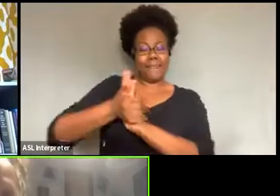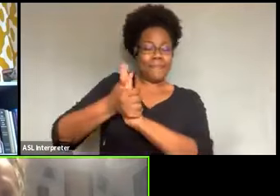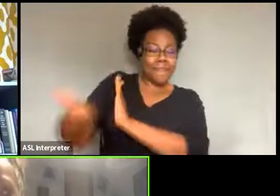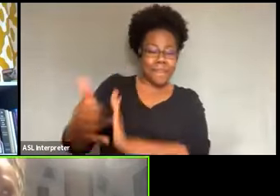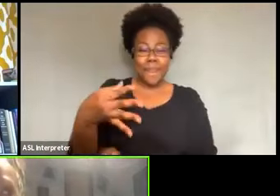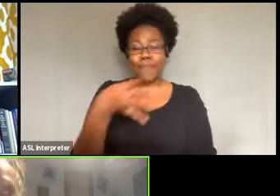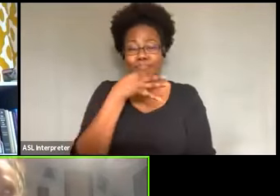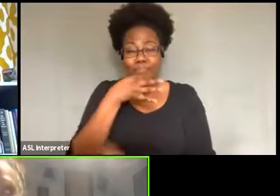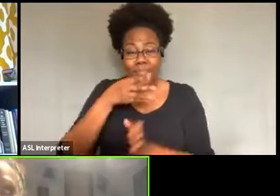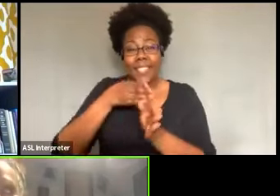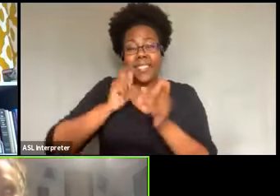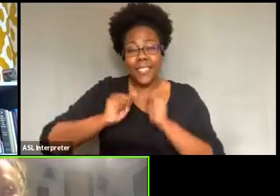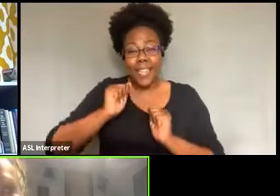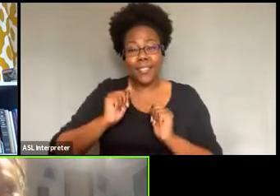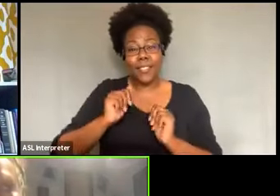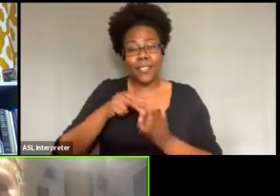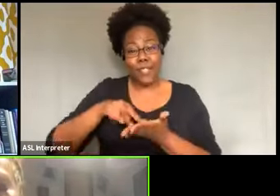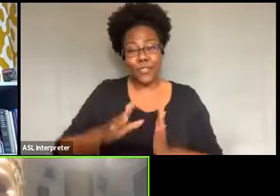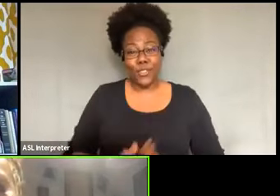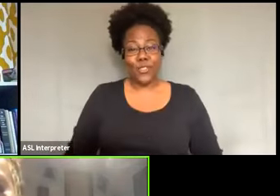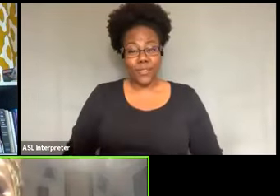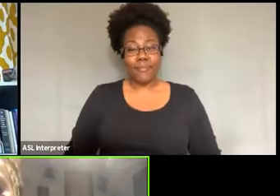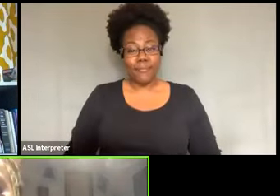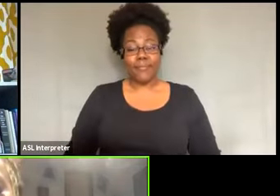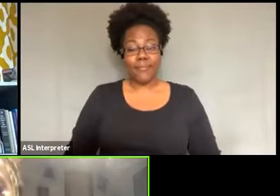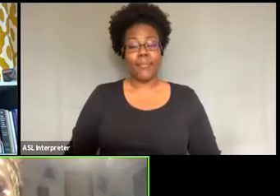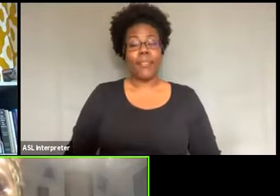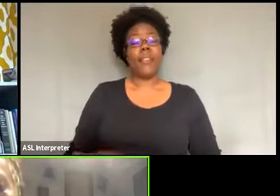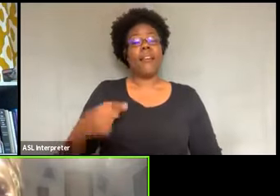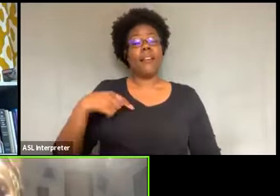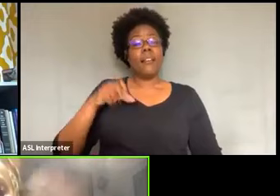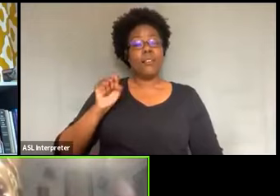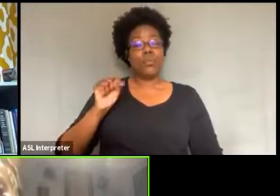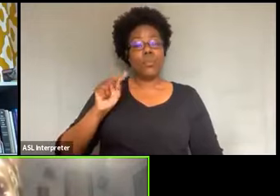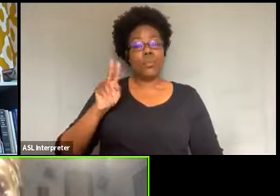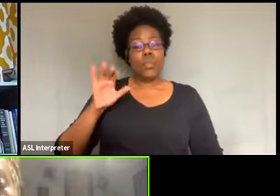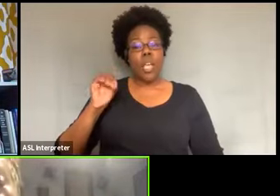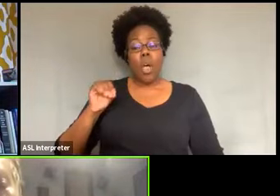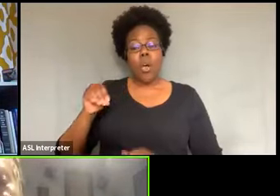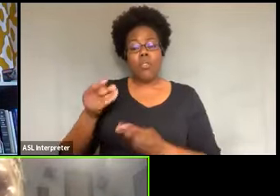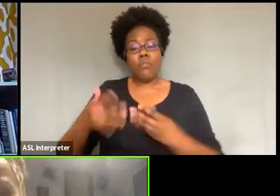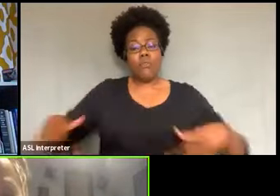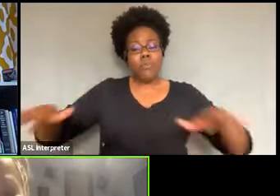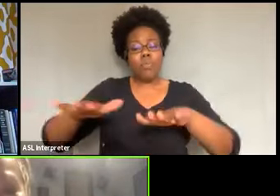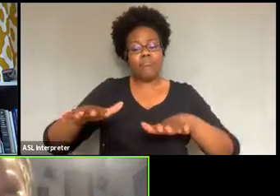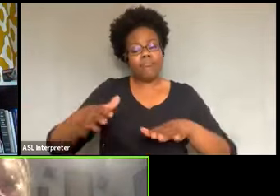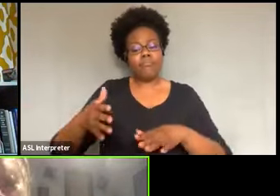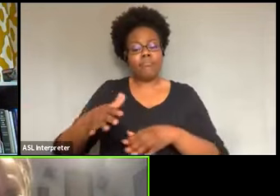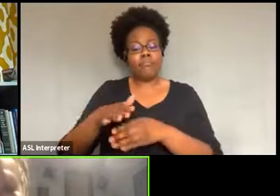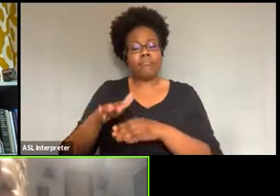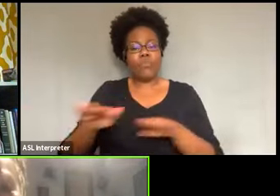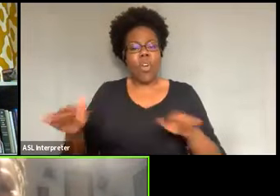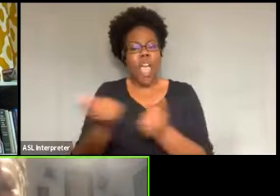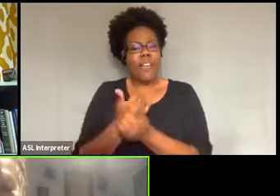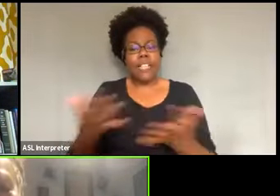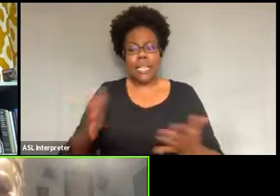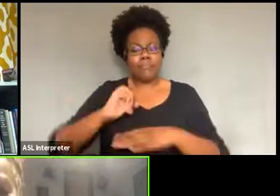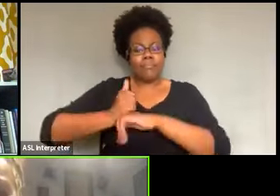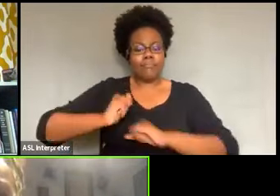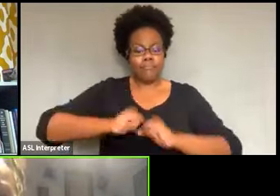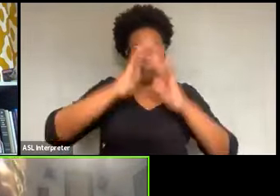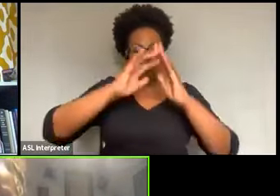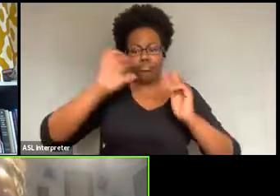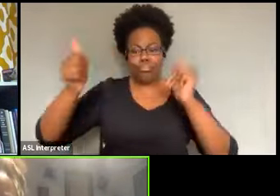know, set the, um, studio up so that, know, when you see the golden and screen, you'll know you're in the right